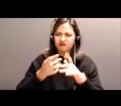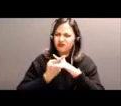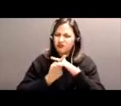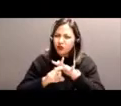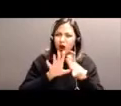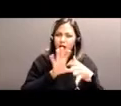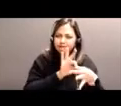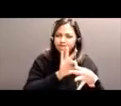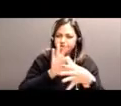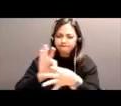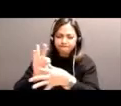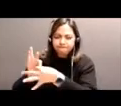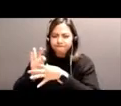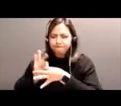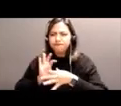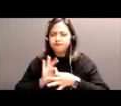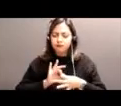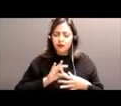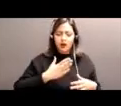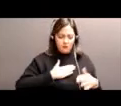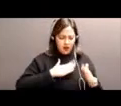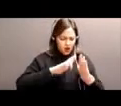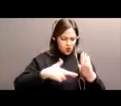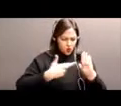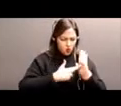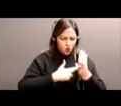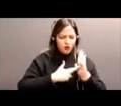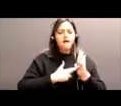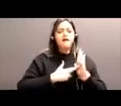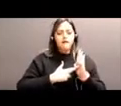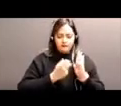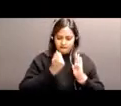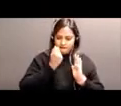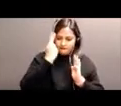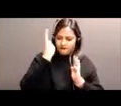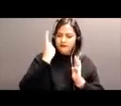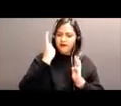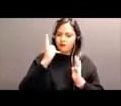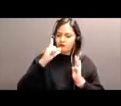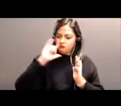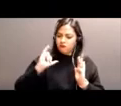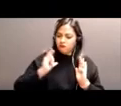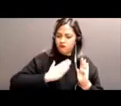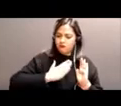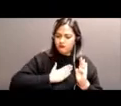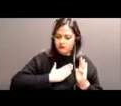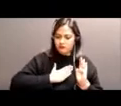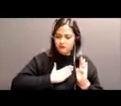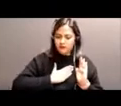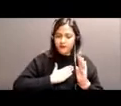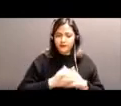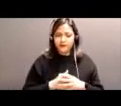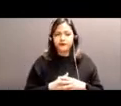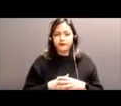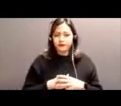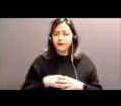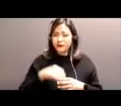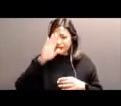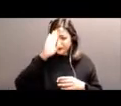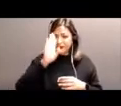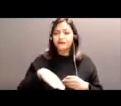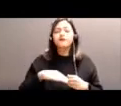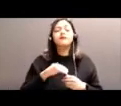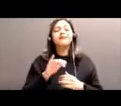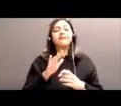Do you know that if you ask, even with developing with members of the